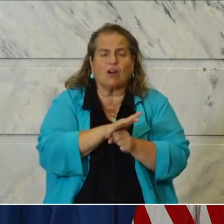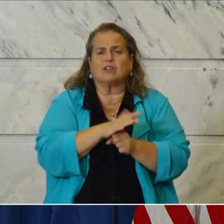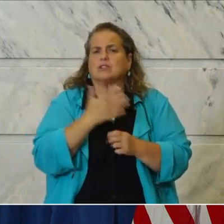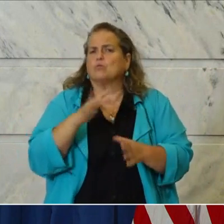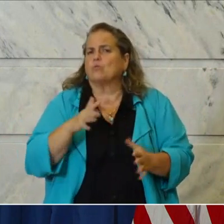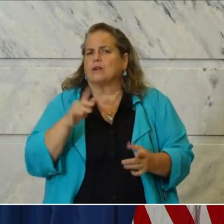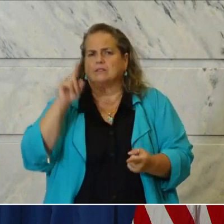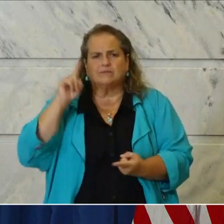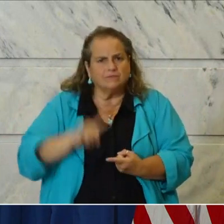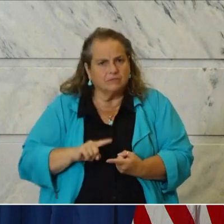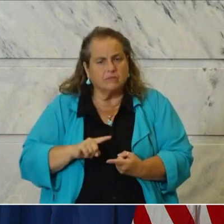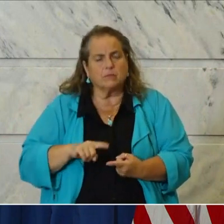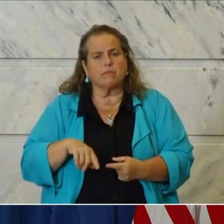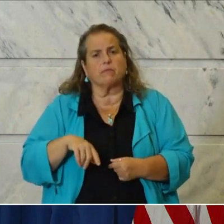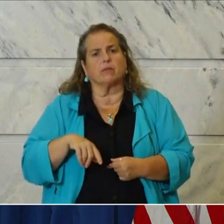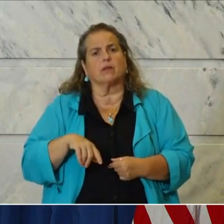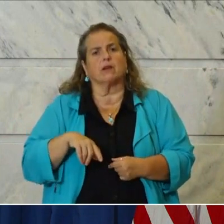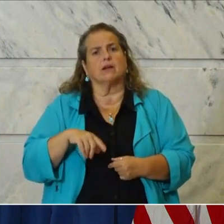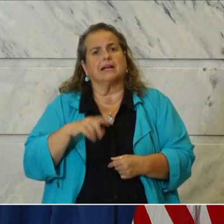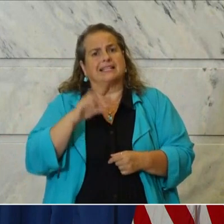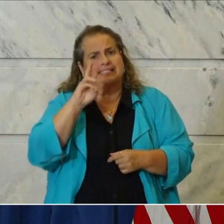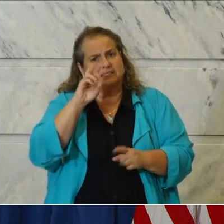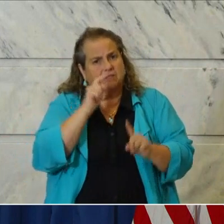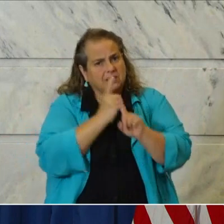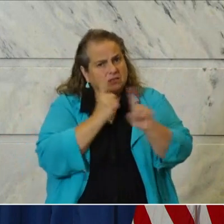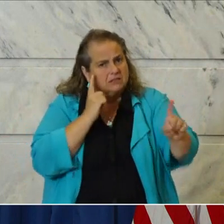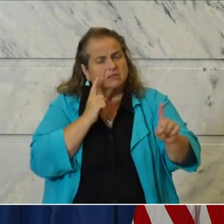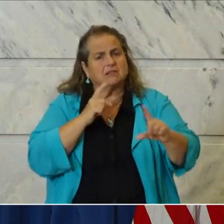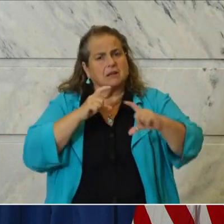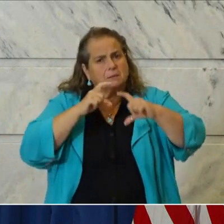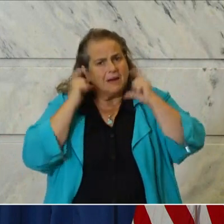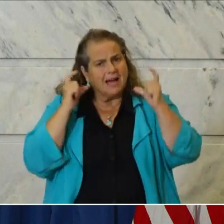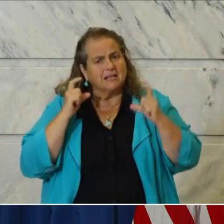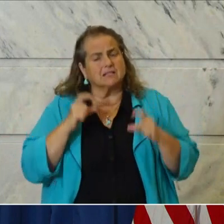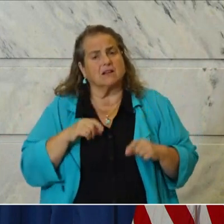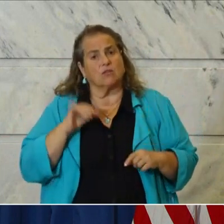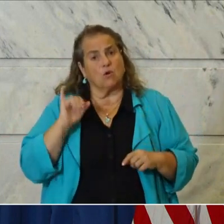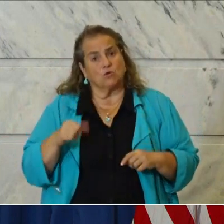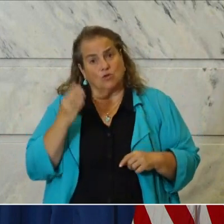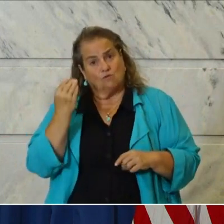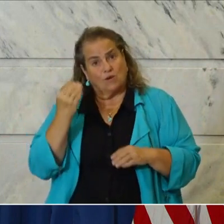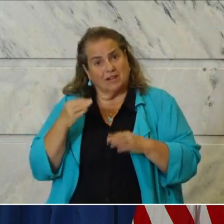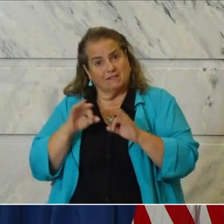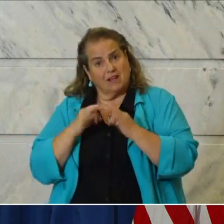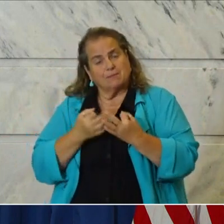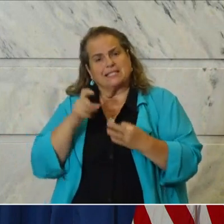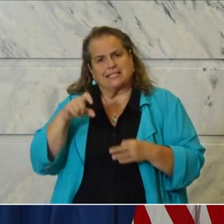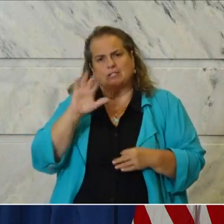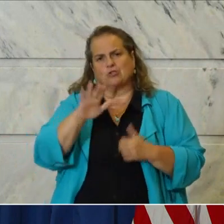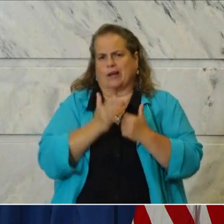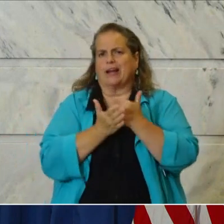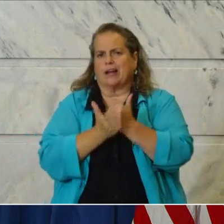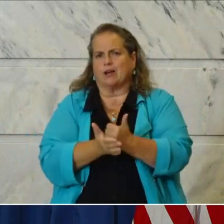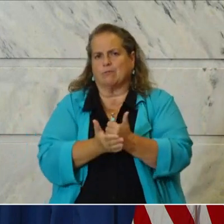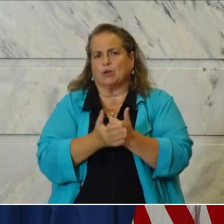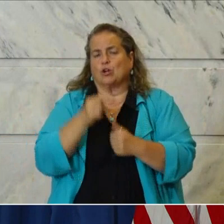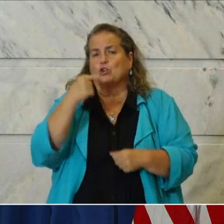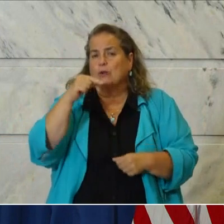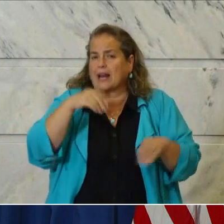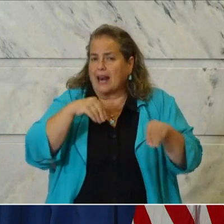These 14 families are also going to need your help. So keep those green lights going. Ring your bells at 10 a.m.